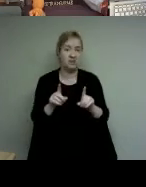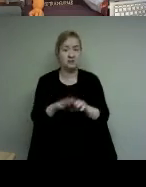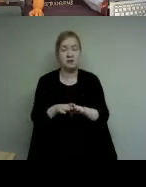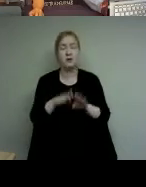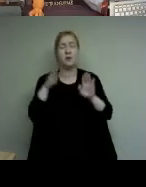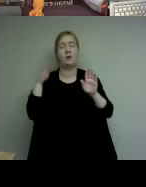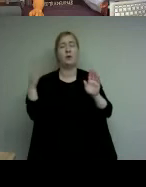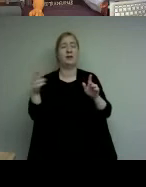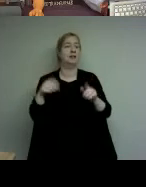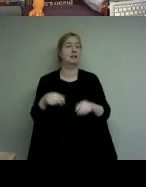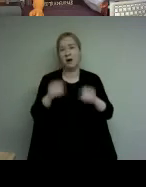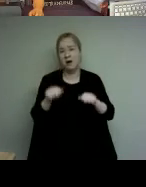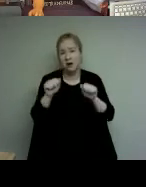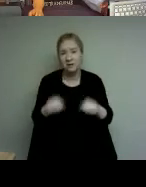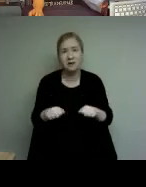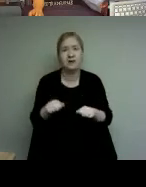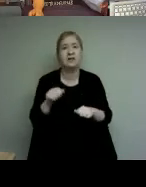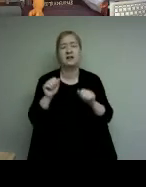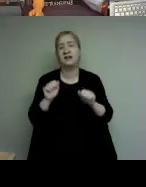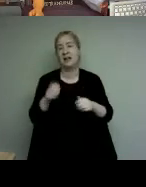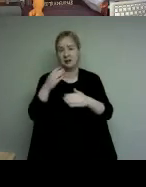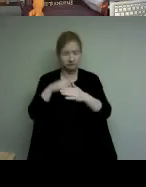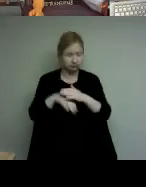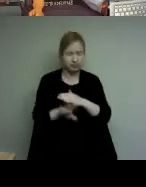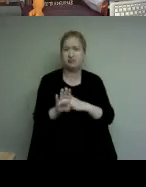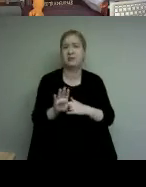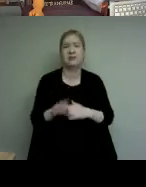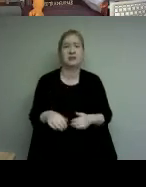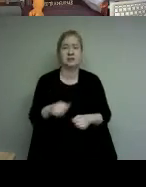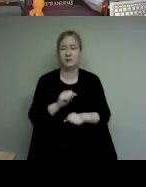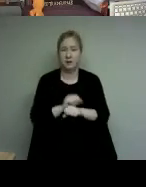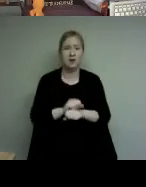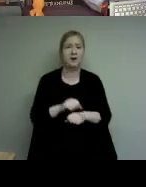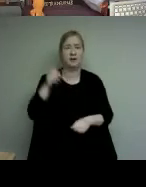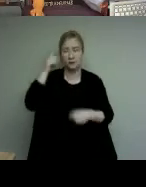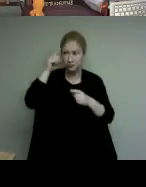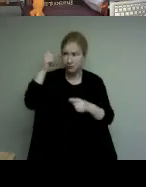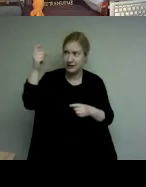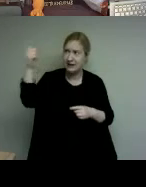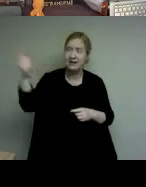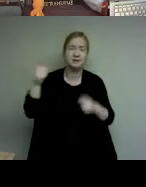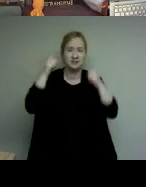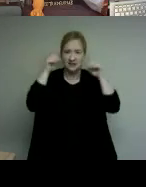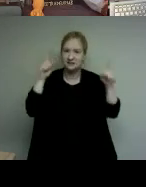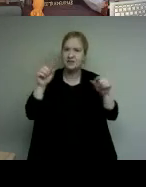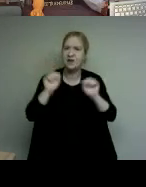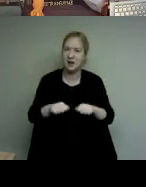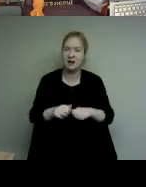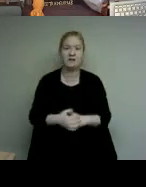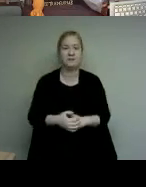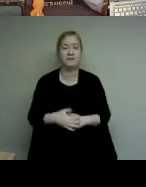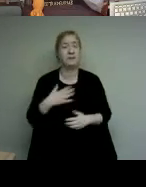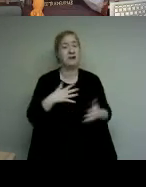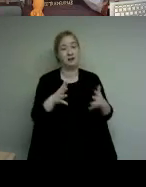to a new segment of people that only knew hardship and discrimination as my professional football career